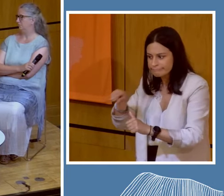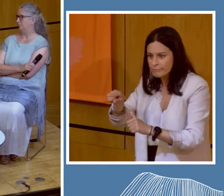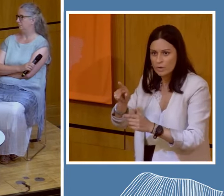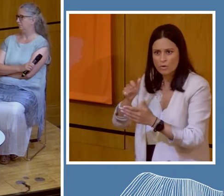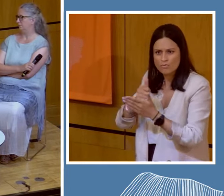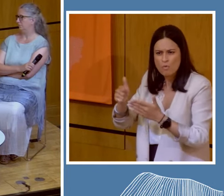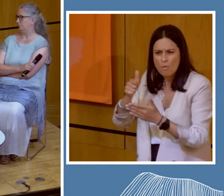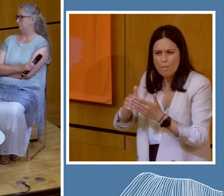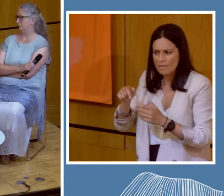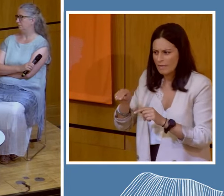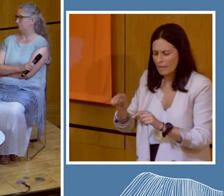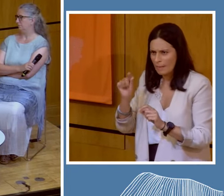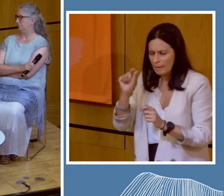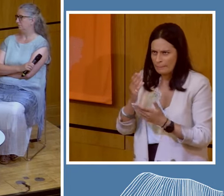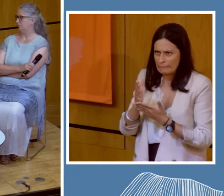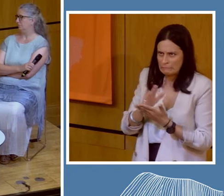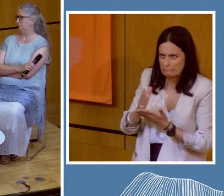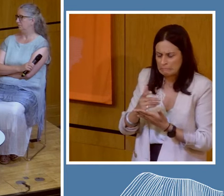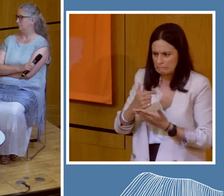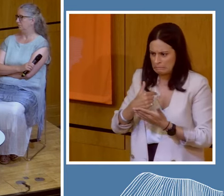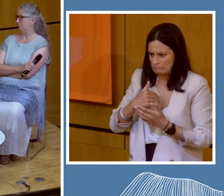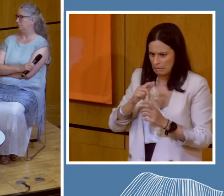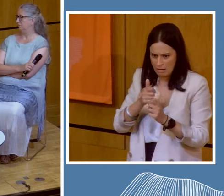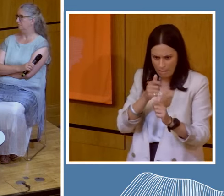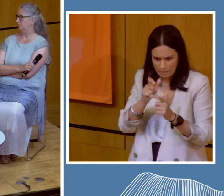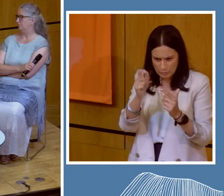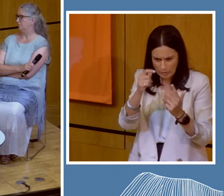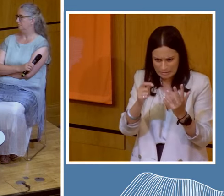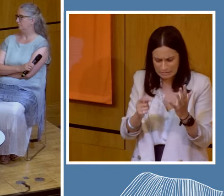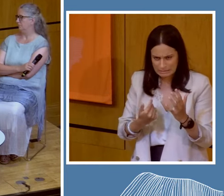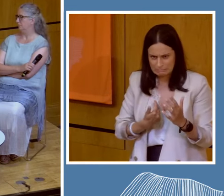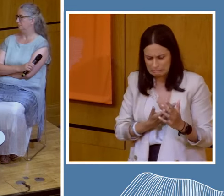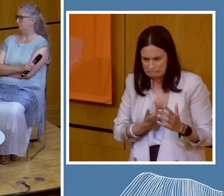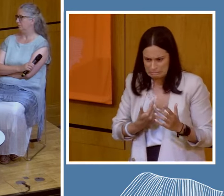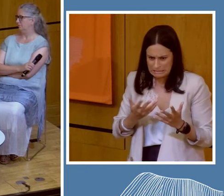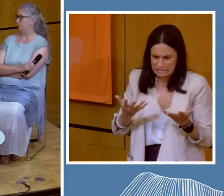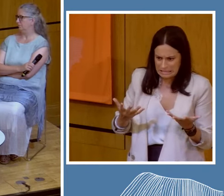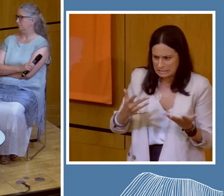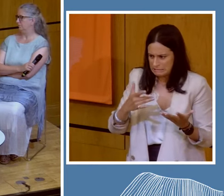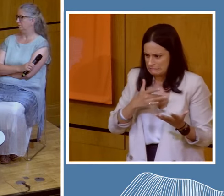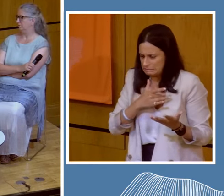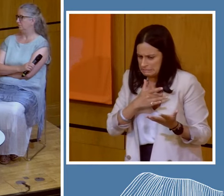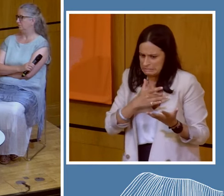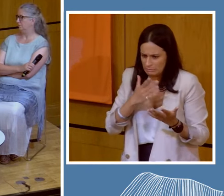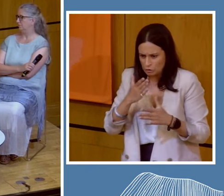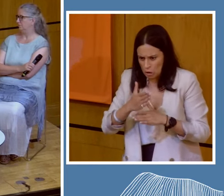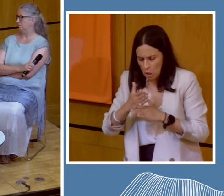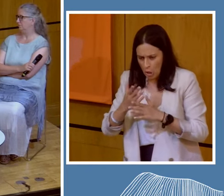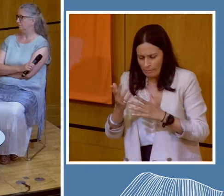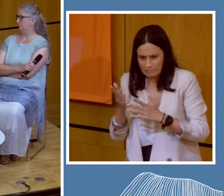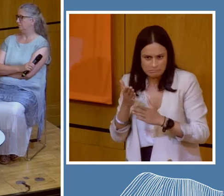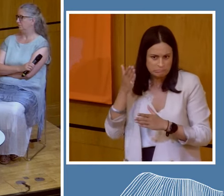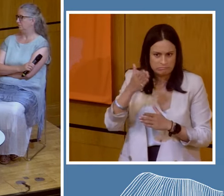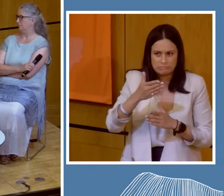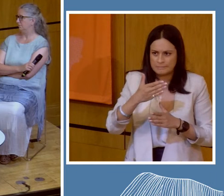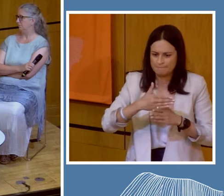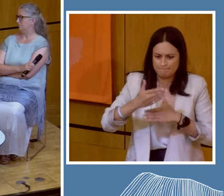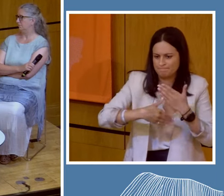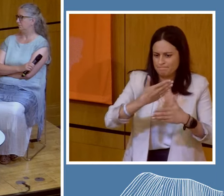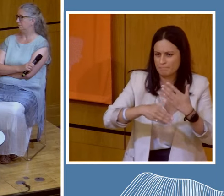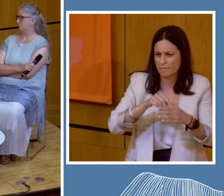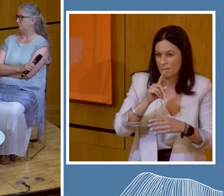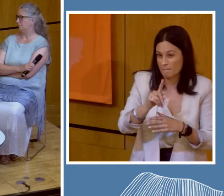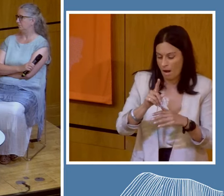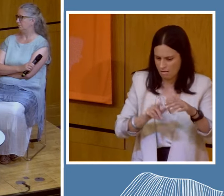often very troubled by what their company is doing. But it's a job and they go and do it and it's worth